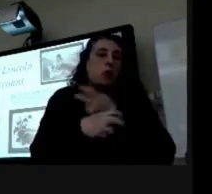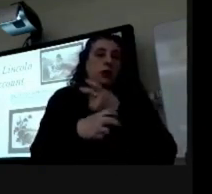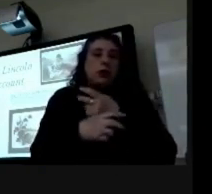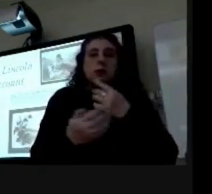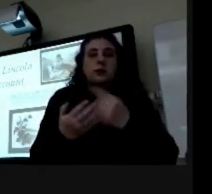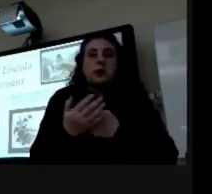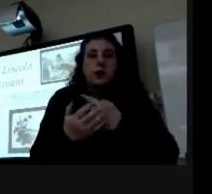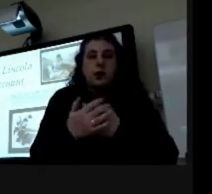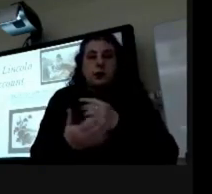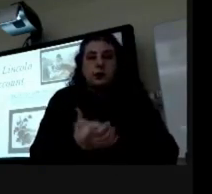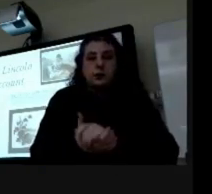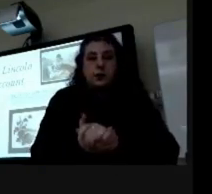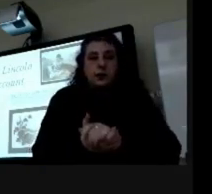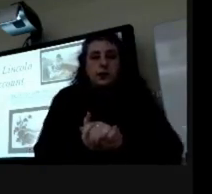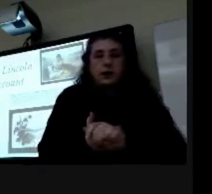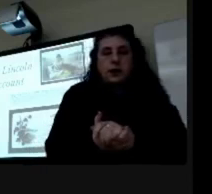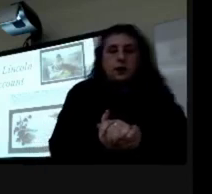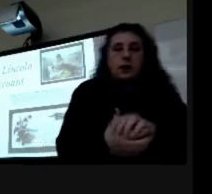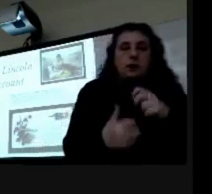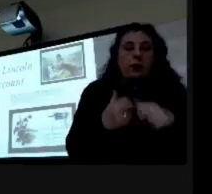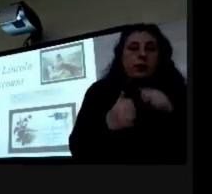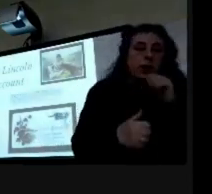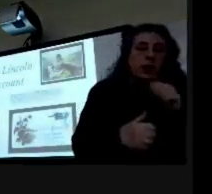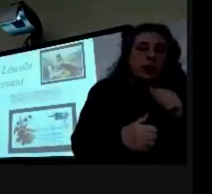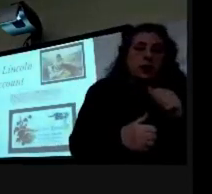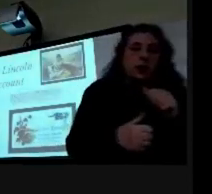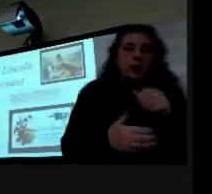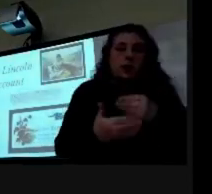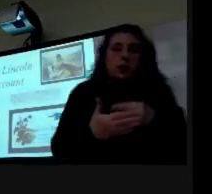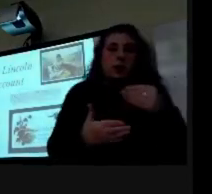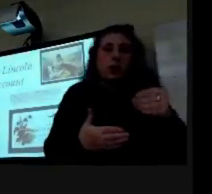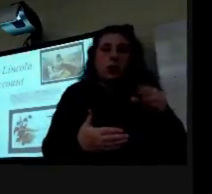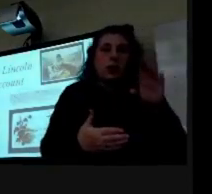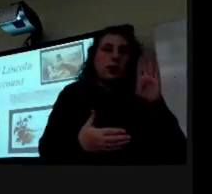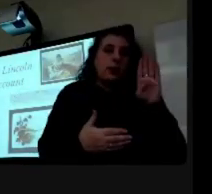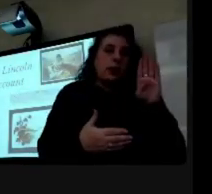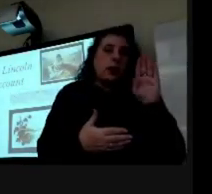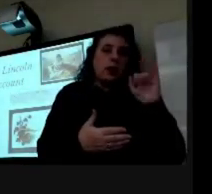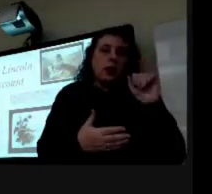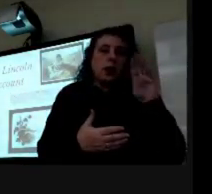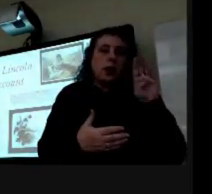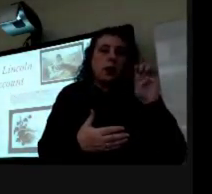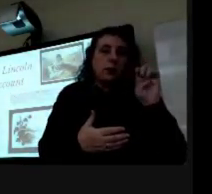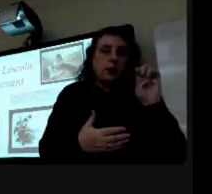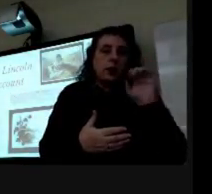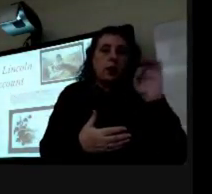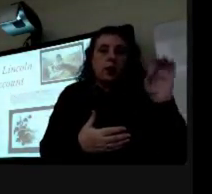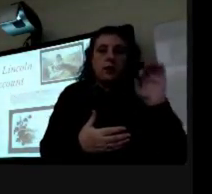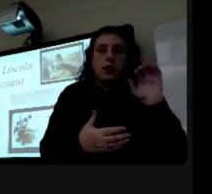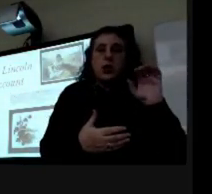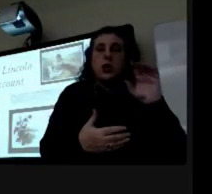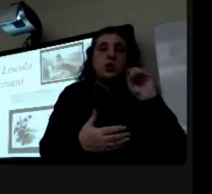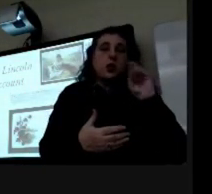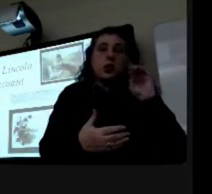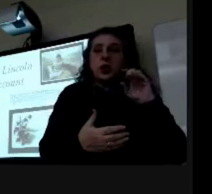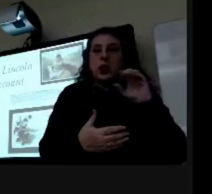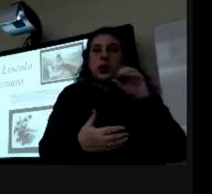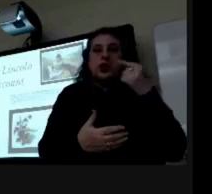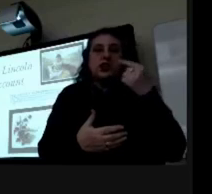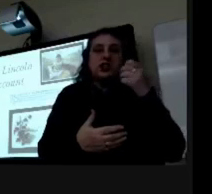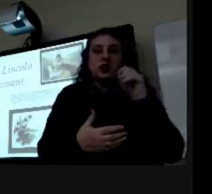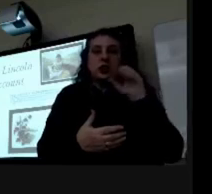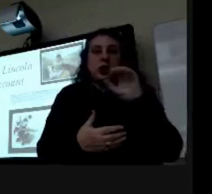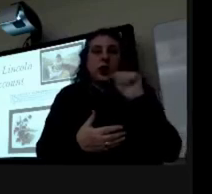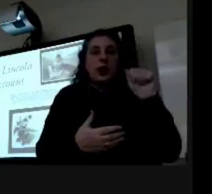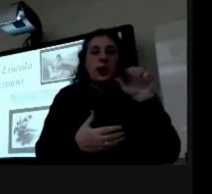so probably not an issue they also bought bicarbonate of soda ginger and ipecac uh they bought something